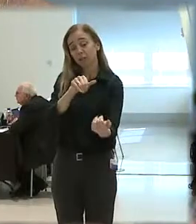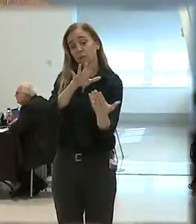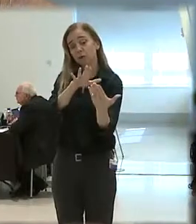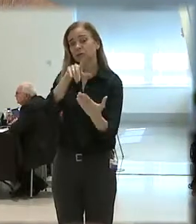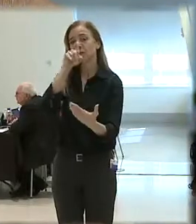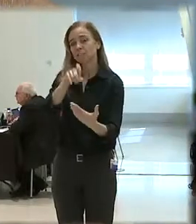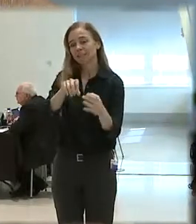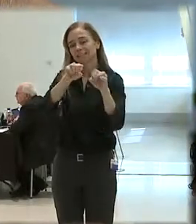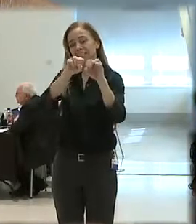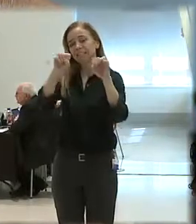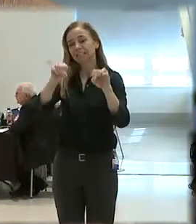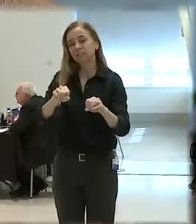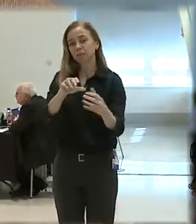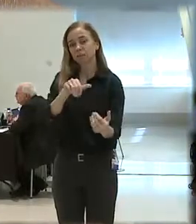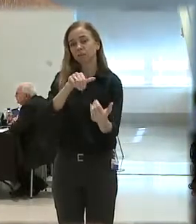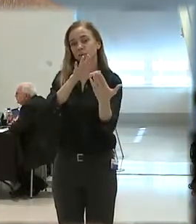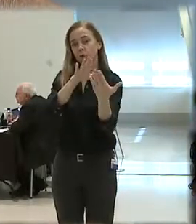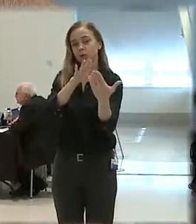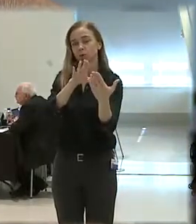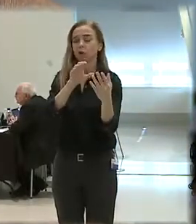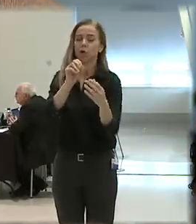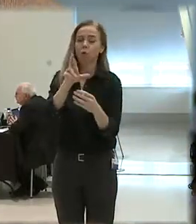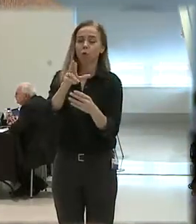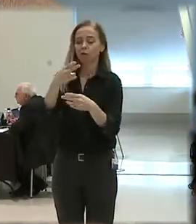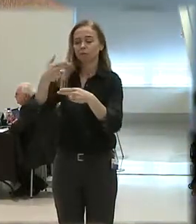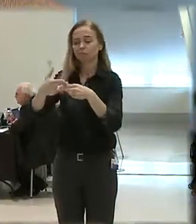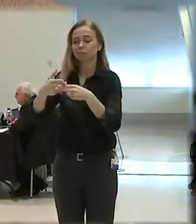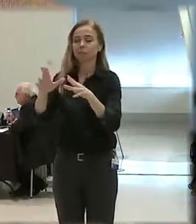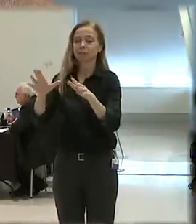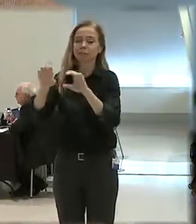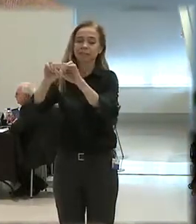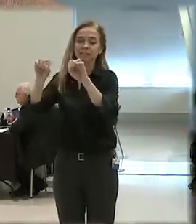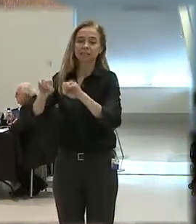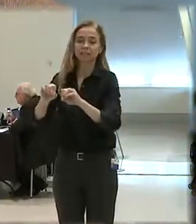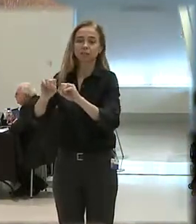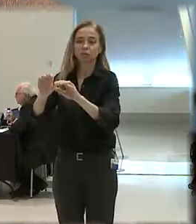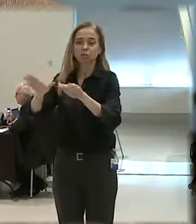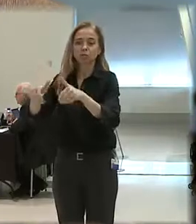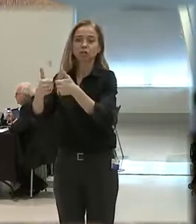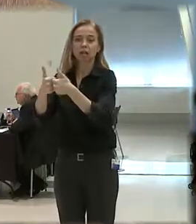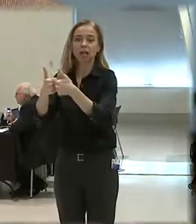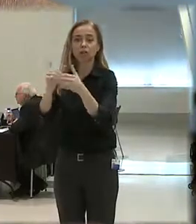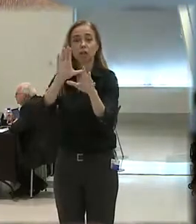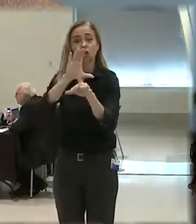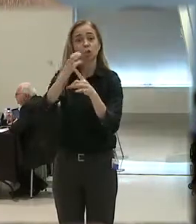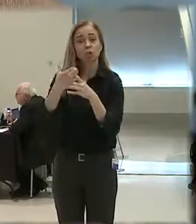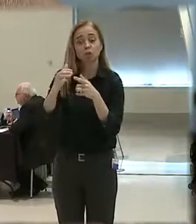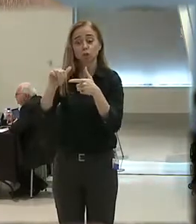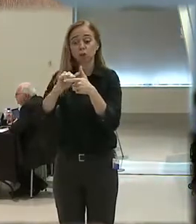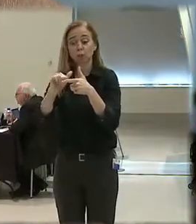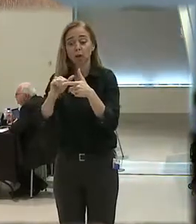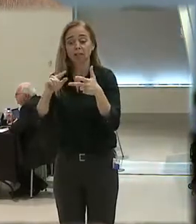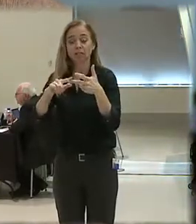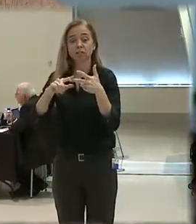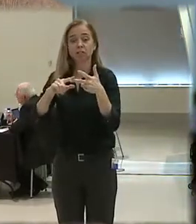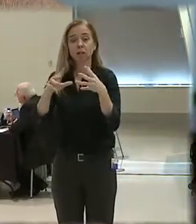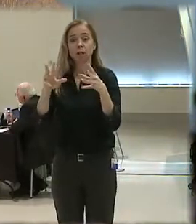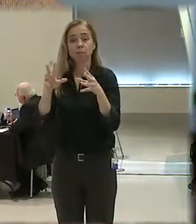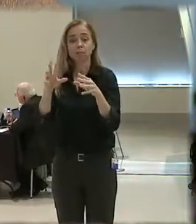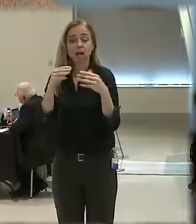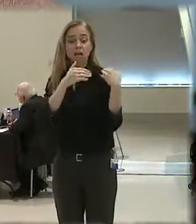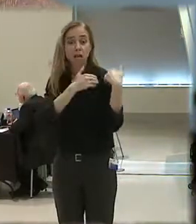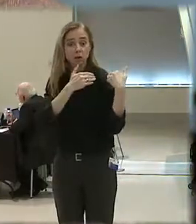as a systems approach or a systems challenge. That implicates culture, practice, training, meaningful